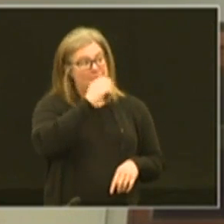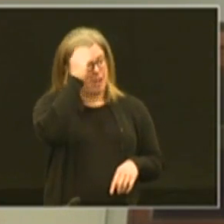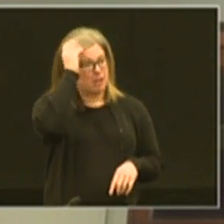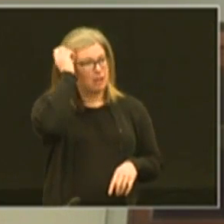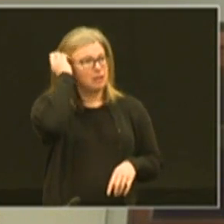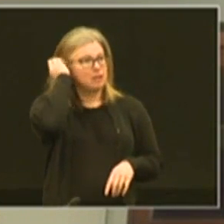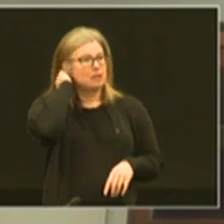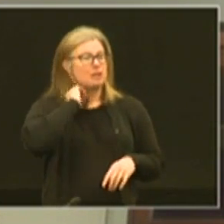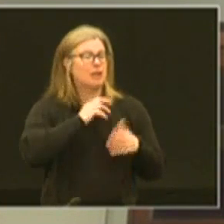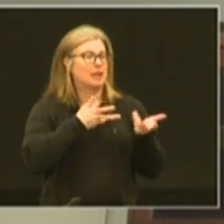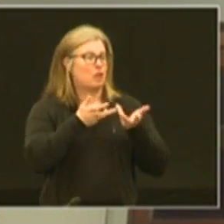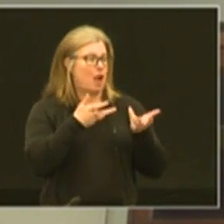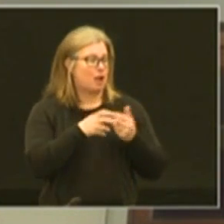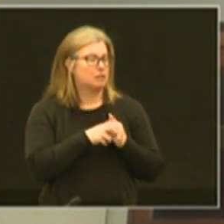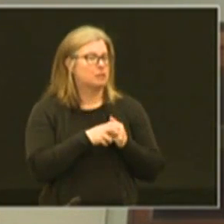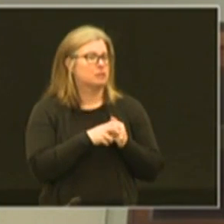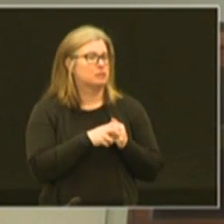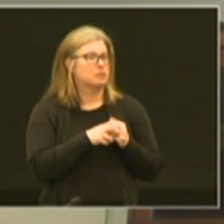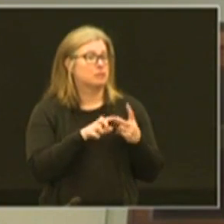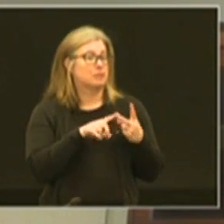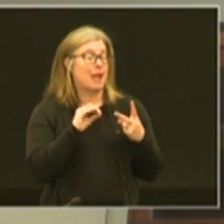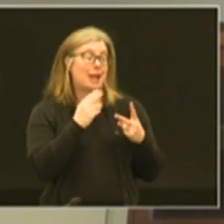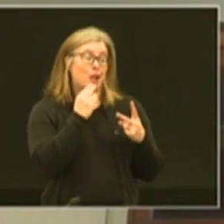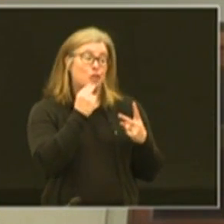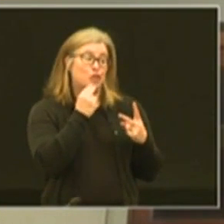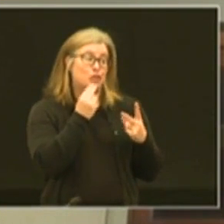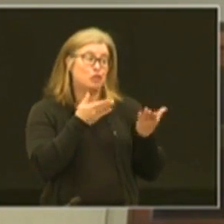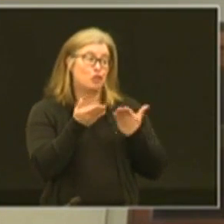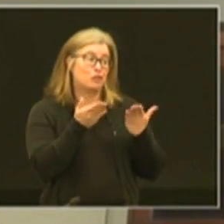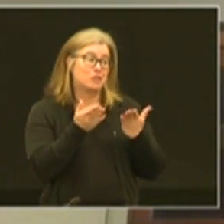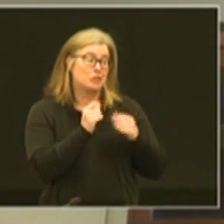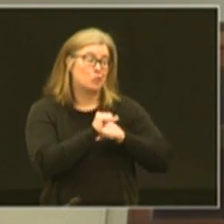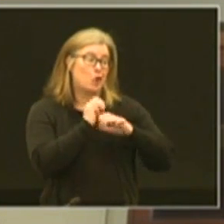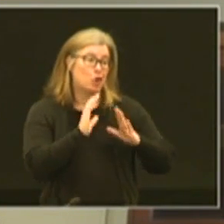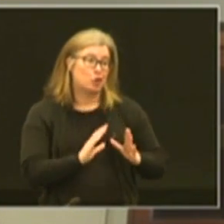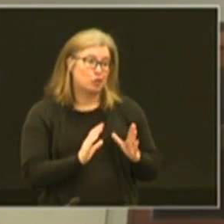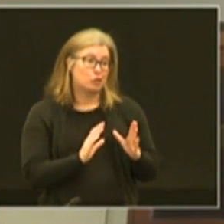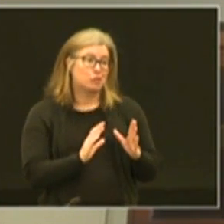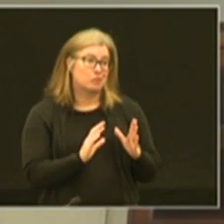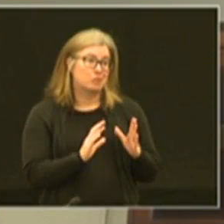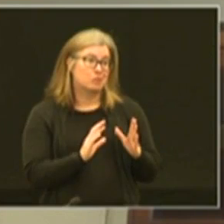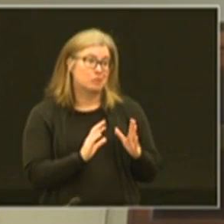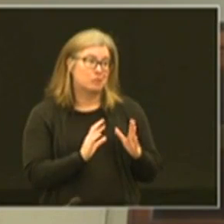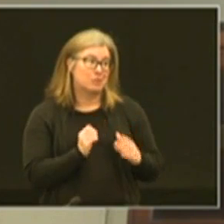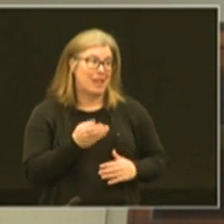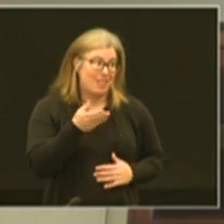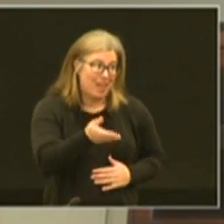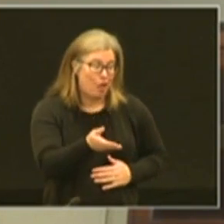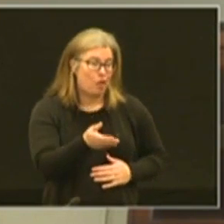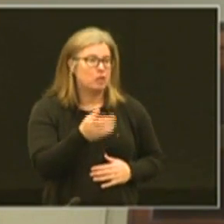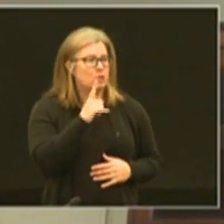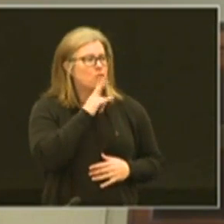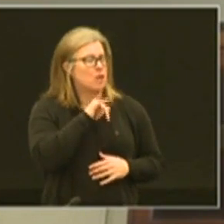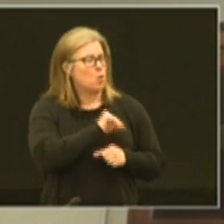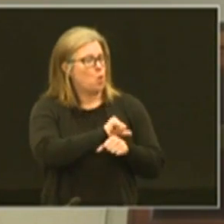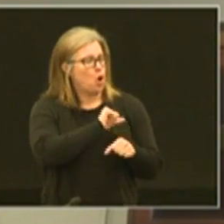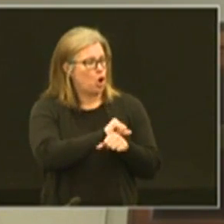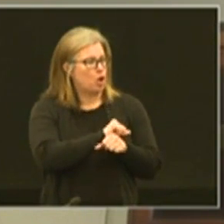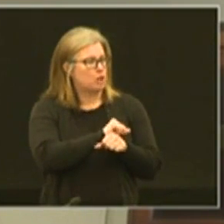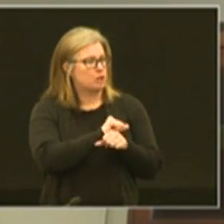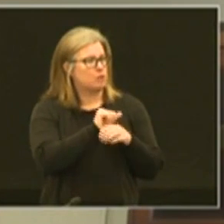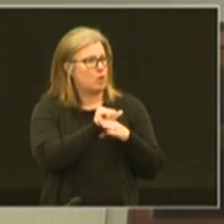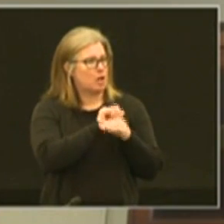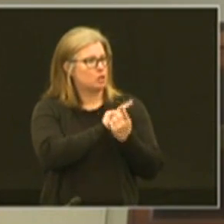day and interact and our nutrition services workers being there and so we're really working to